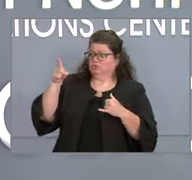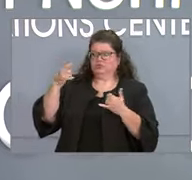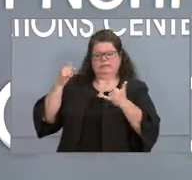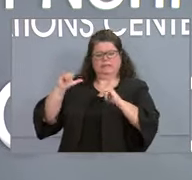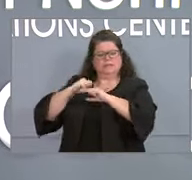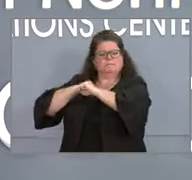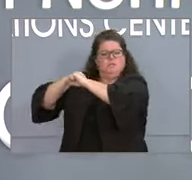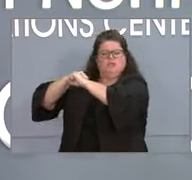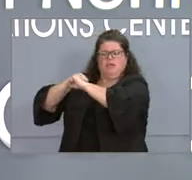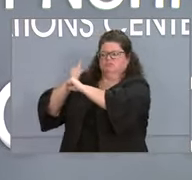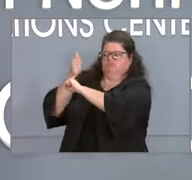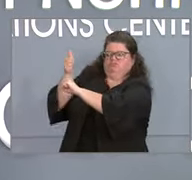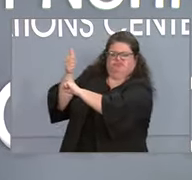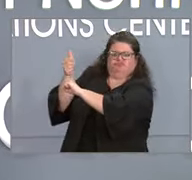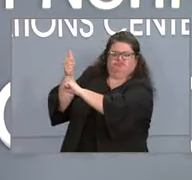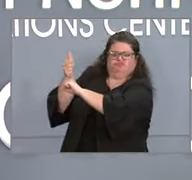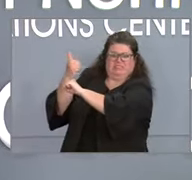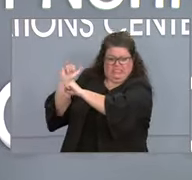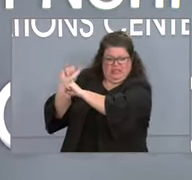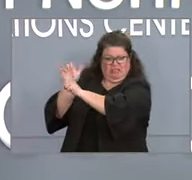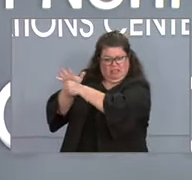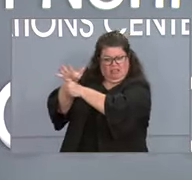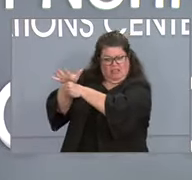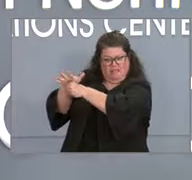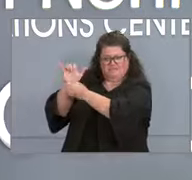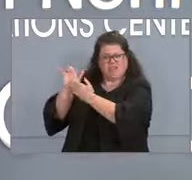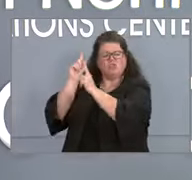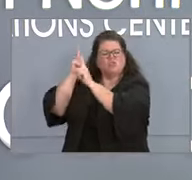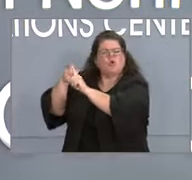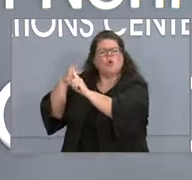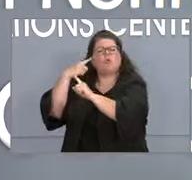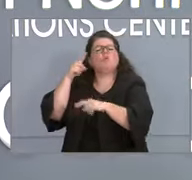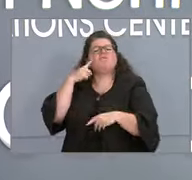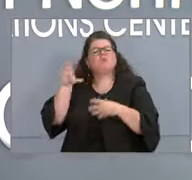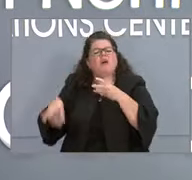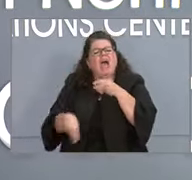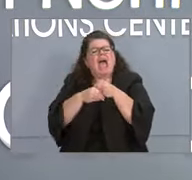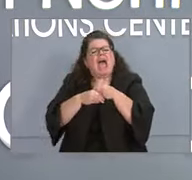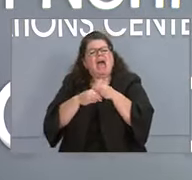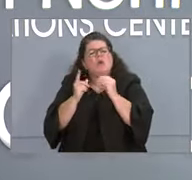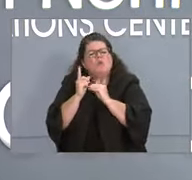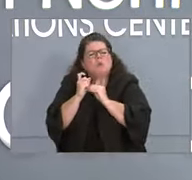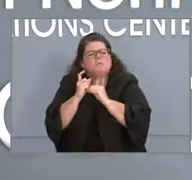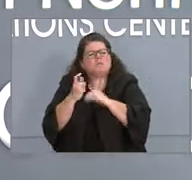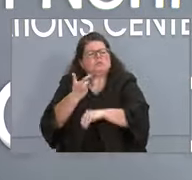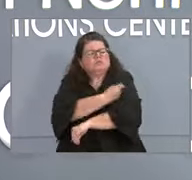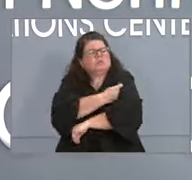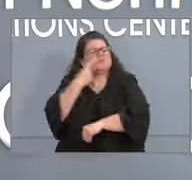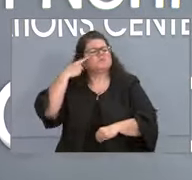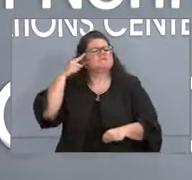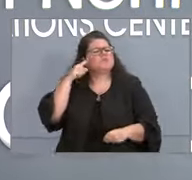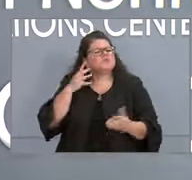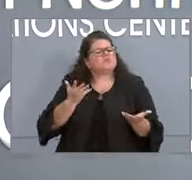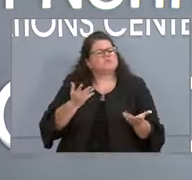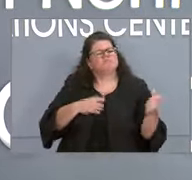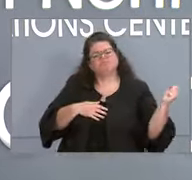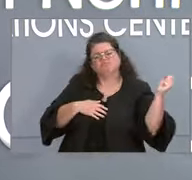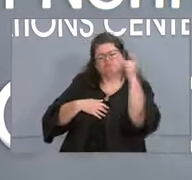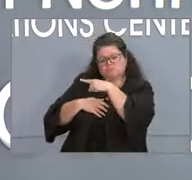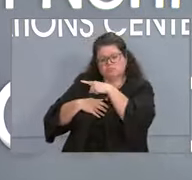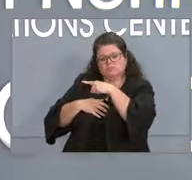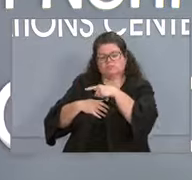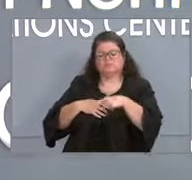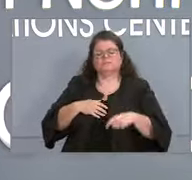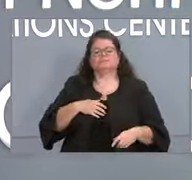disease and hospitalization. Isn't that the goal? So what do I need a booster for? Let's start off and I'm going to turn this to Dr